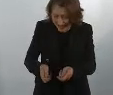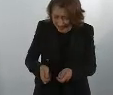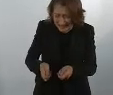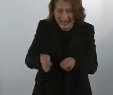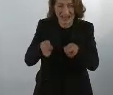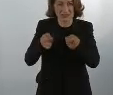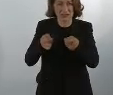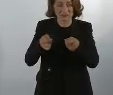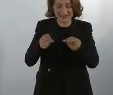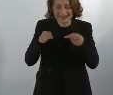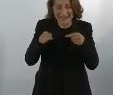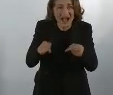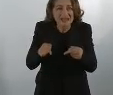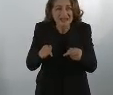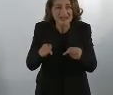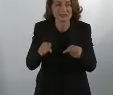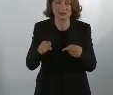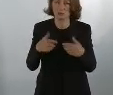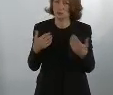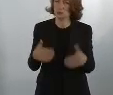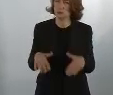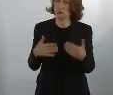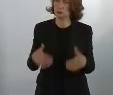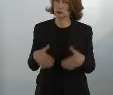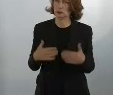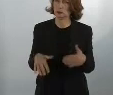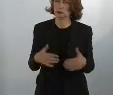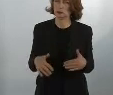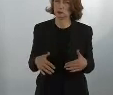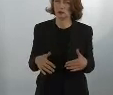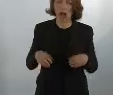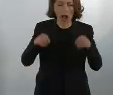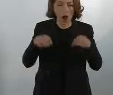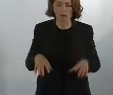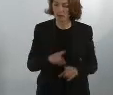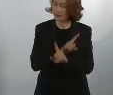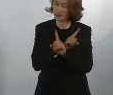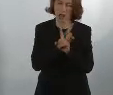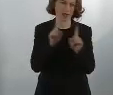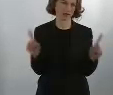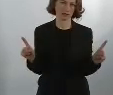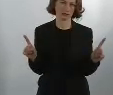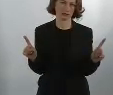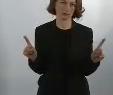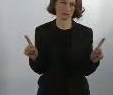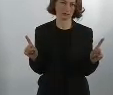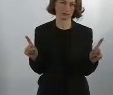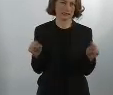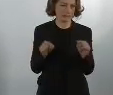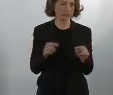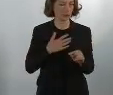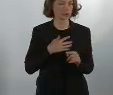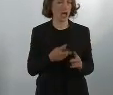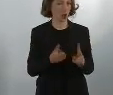the seas, I think that is a task where you can never give up.